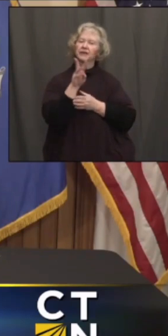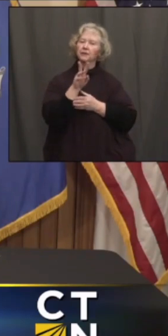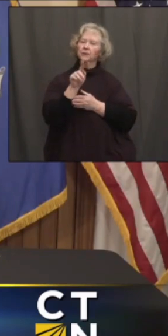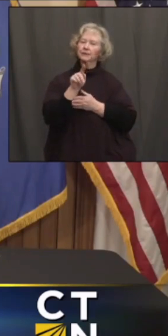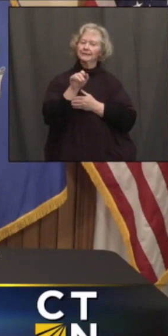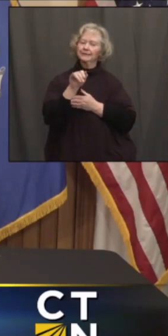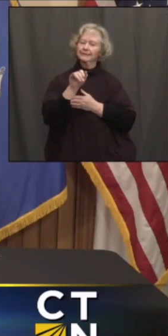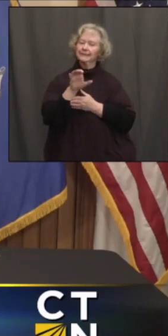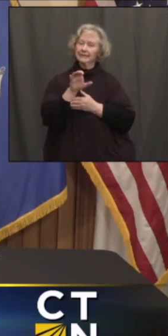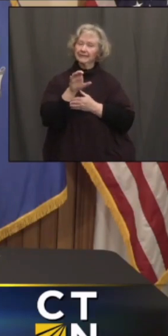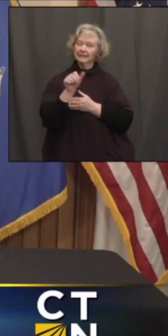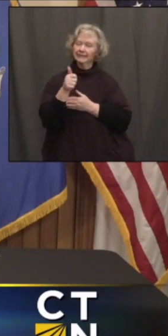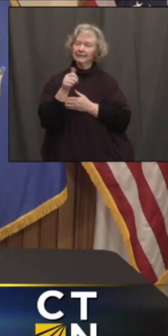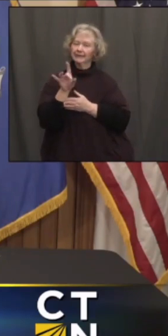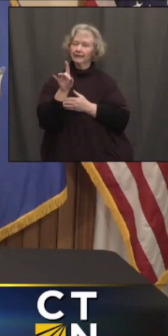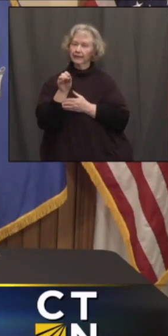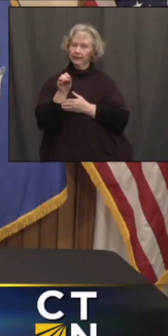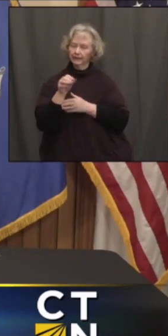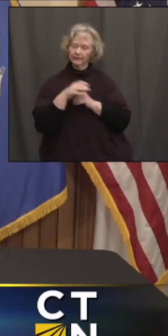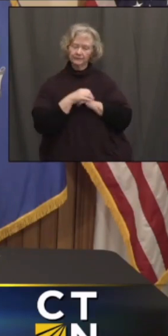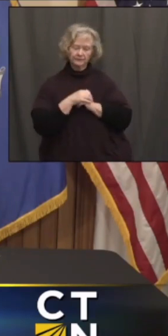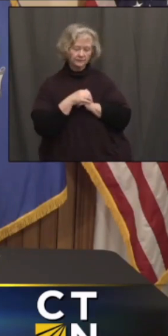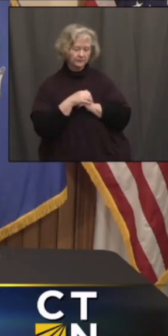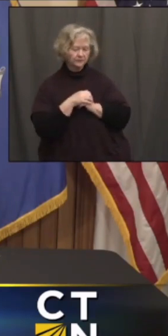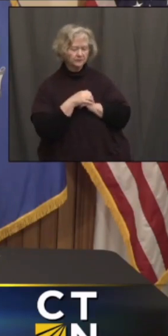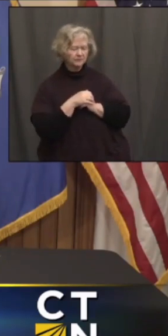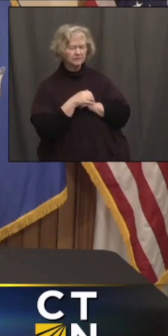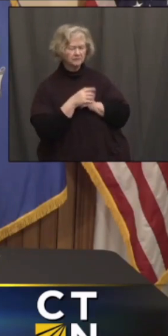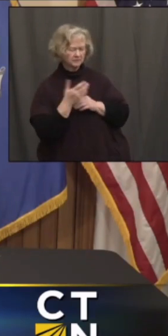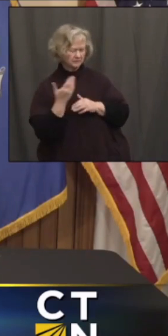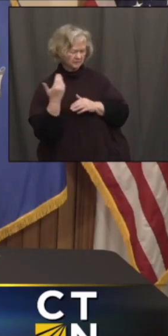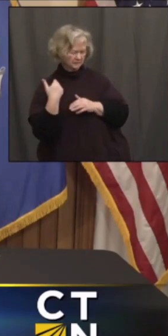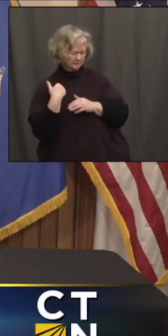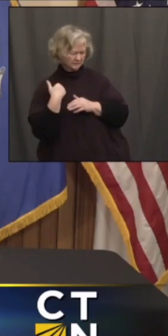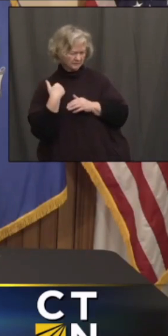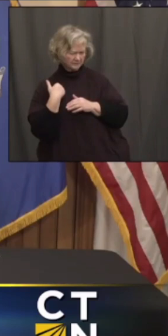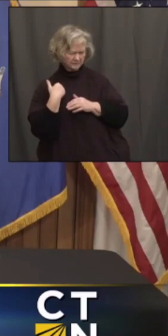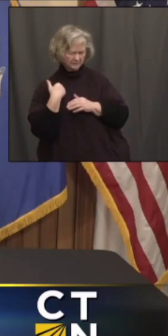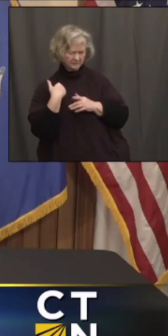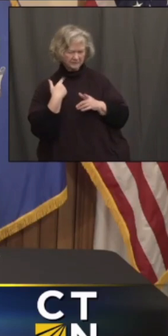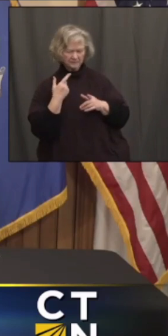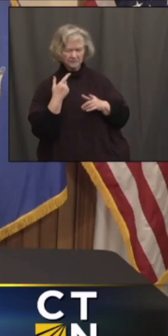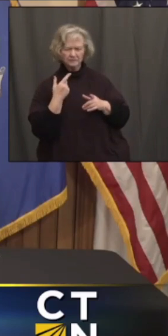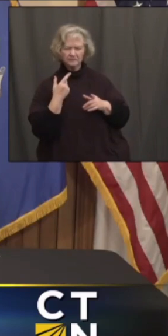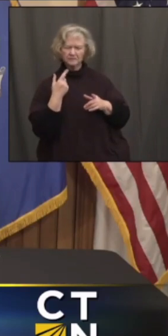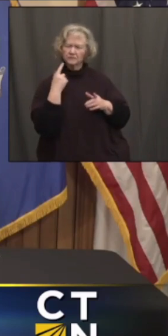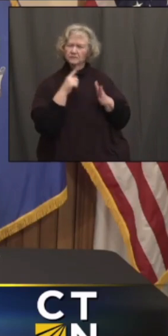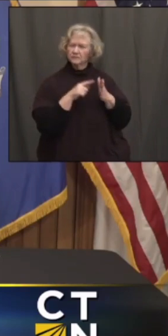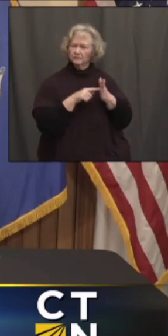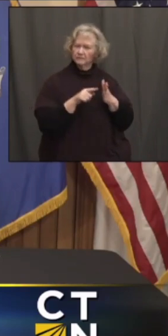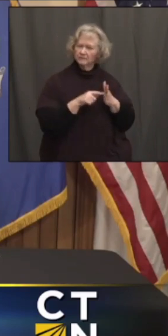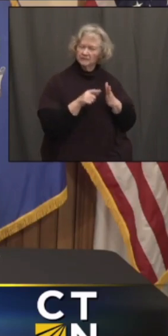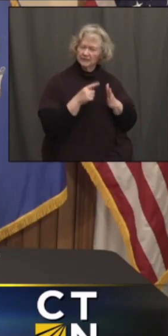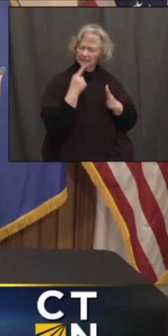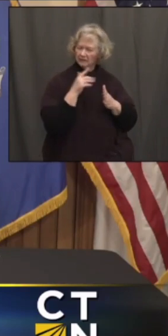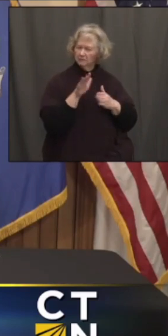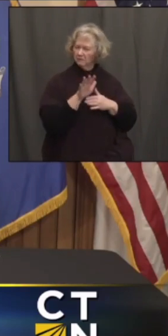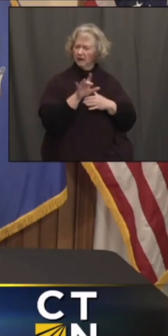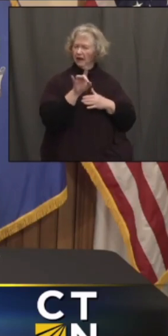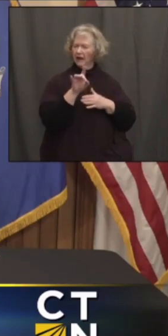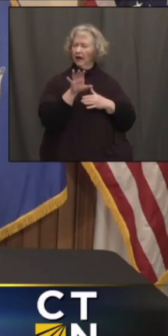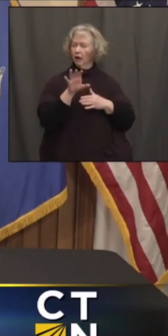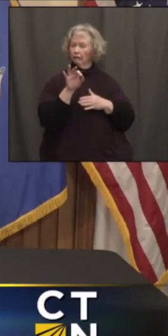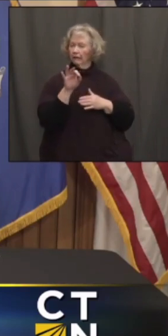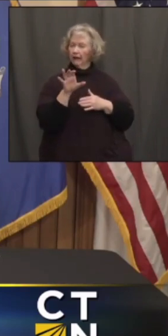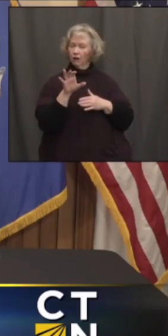WTIC 1080 News. Hi. Last check, according to the Industry Association, eight or 900 restaurants had closed